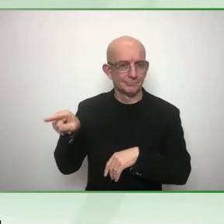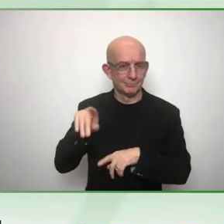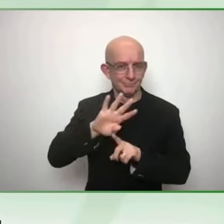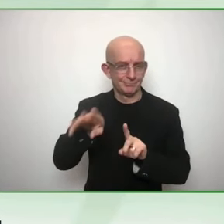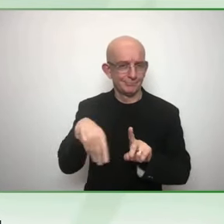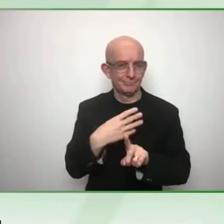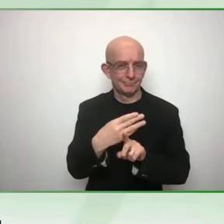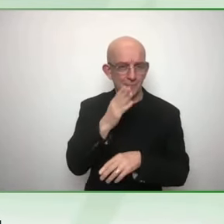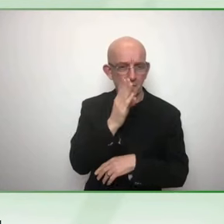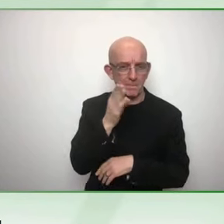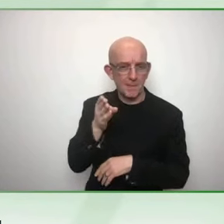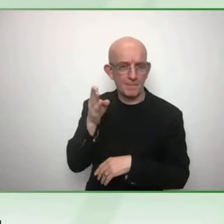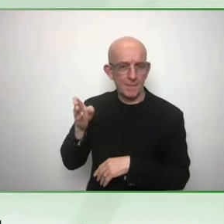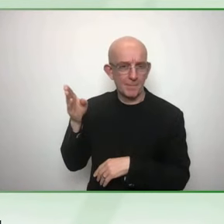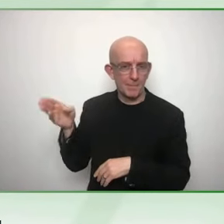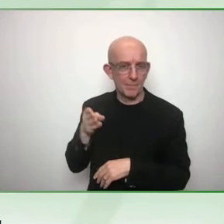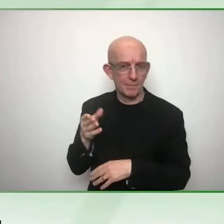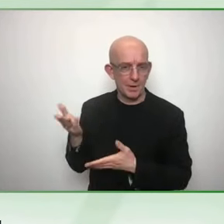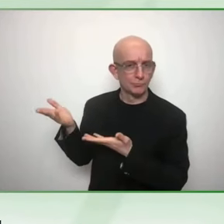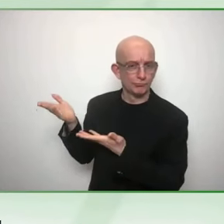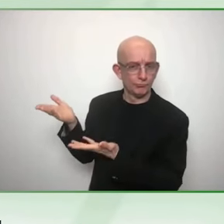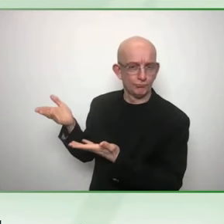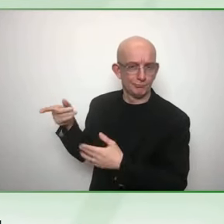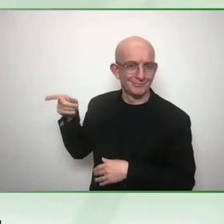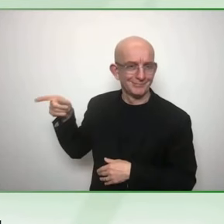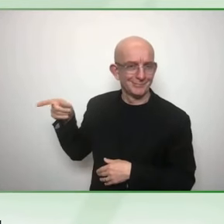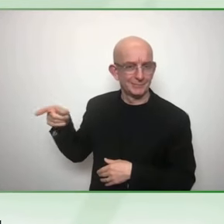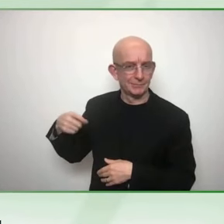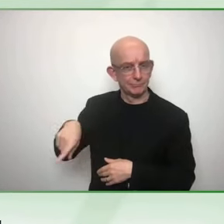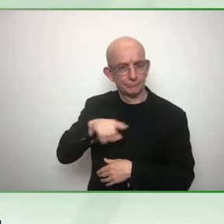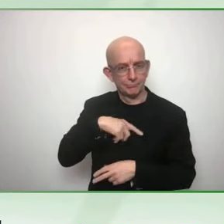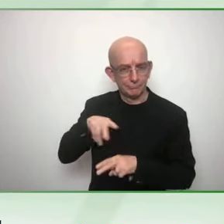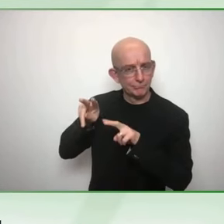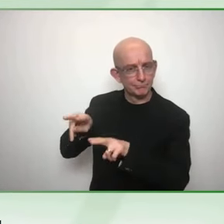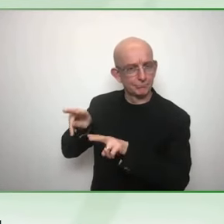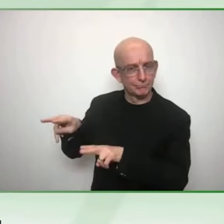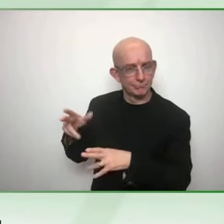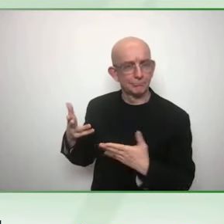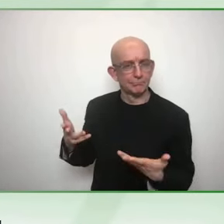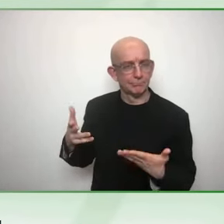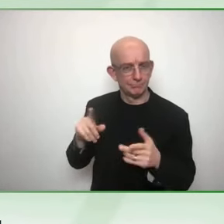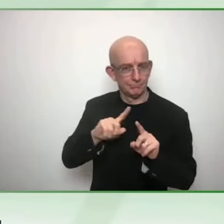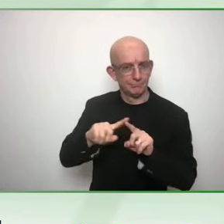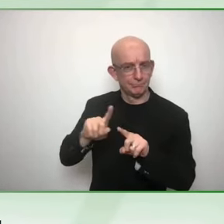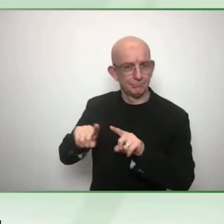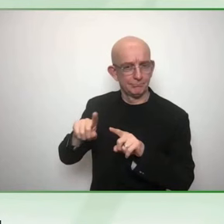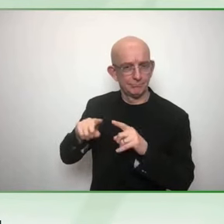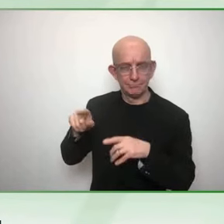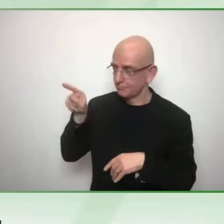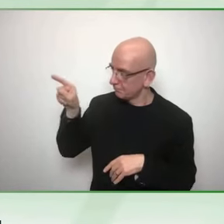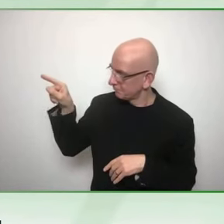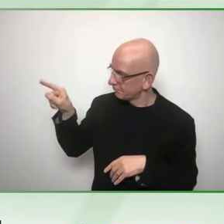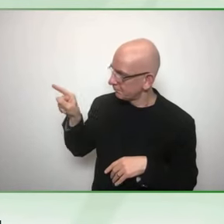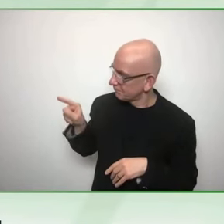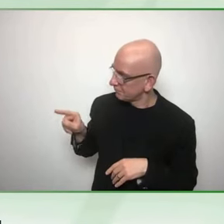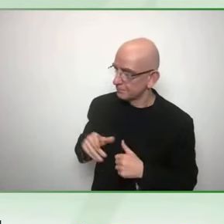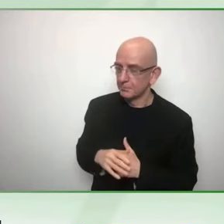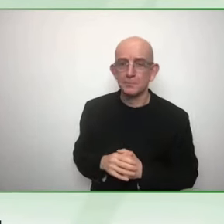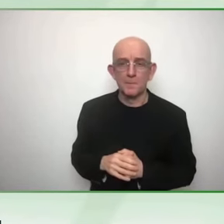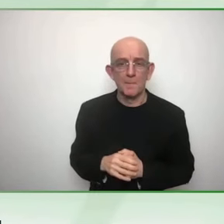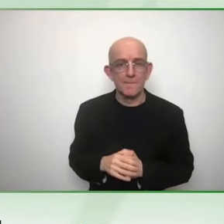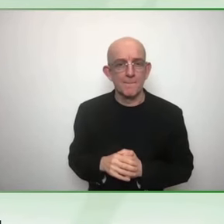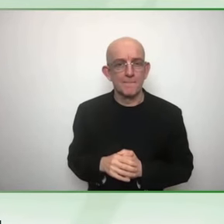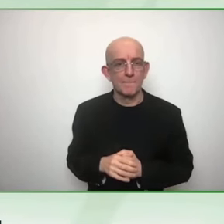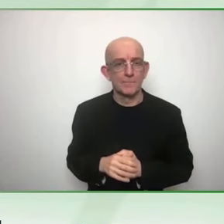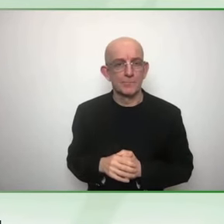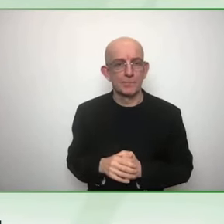collaboration across all sectors of the economy to achieve the other 16 SDGs. And again, I think